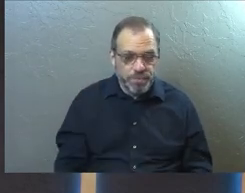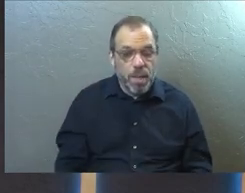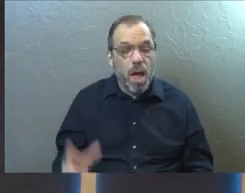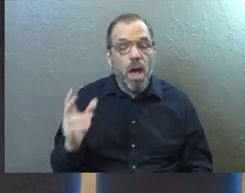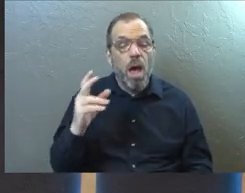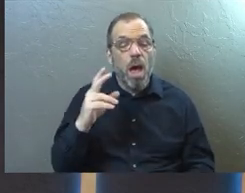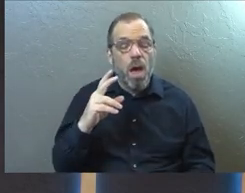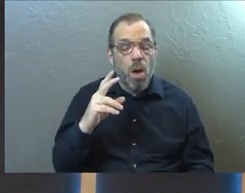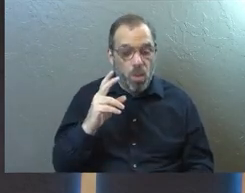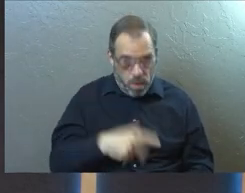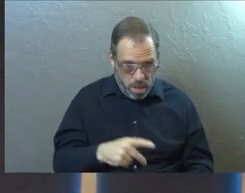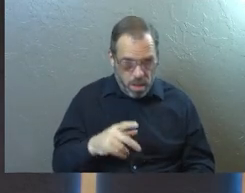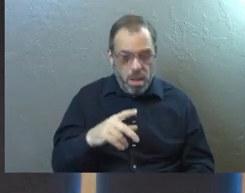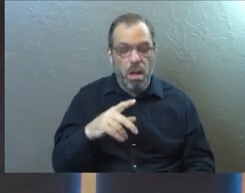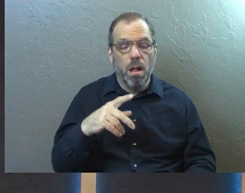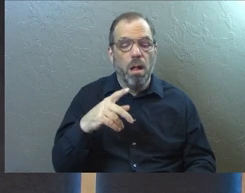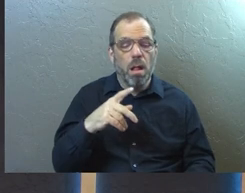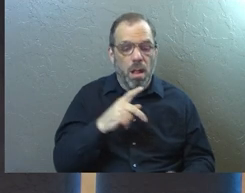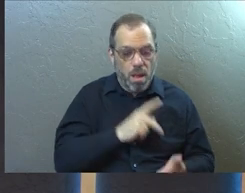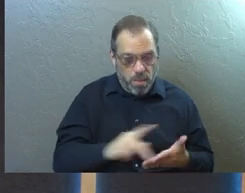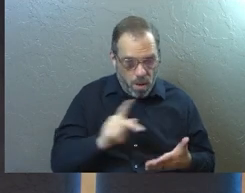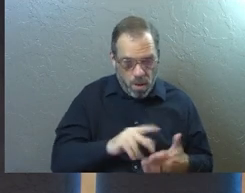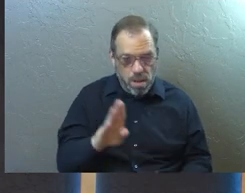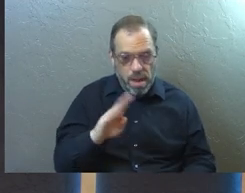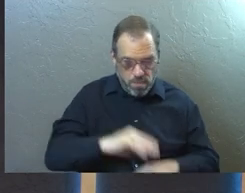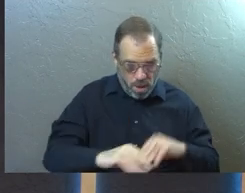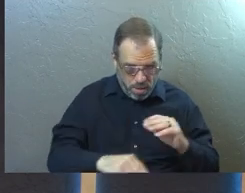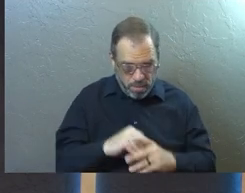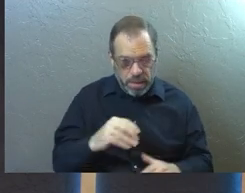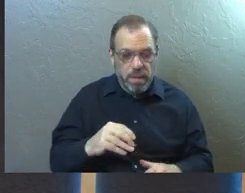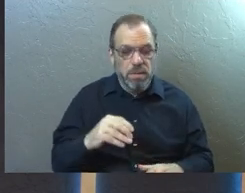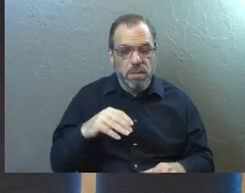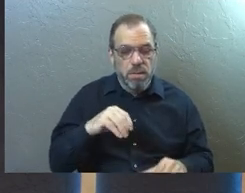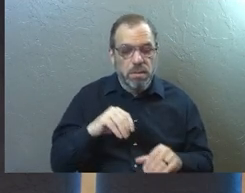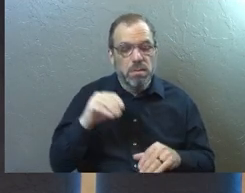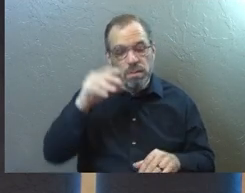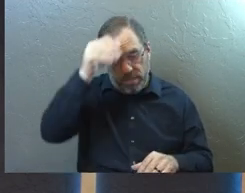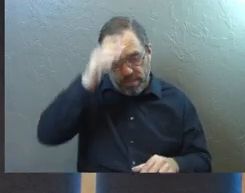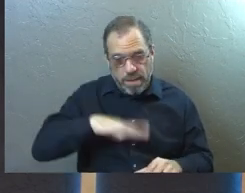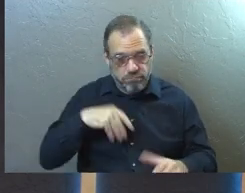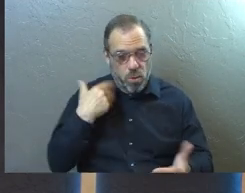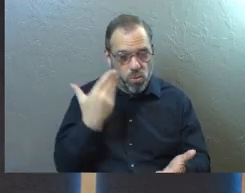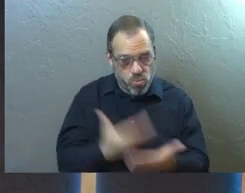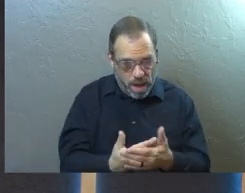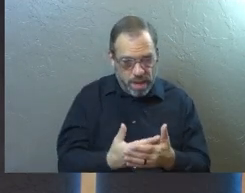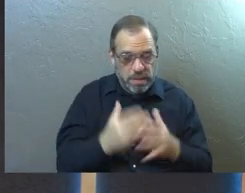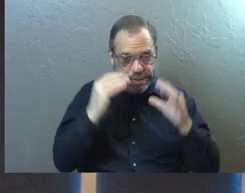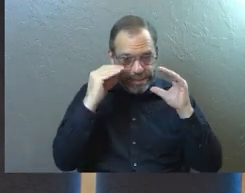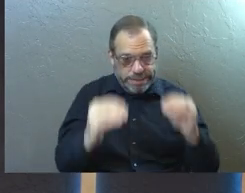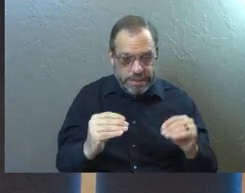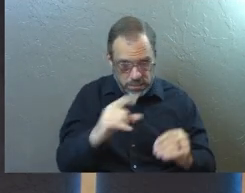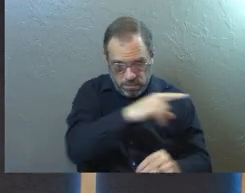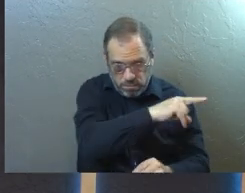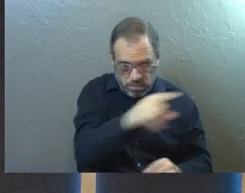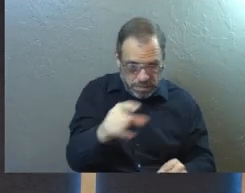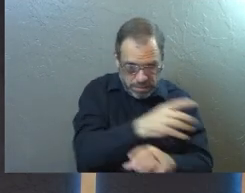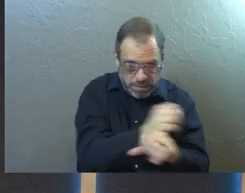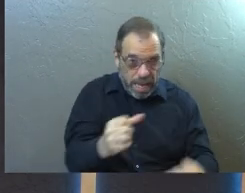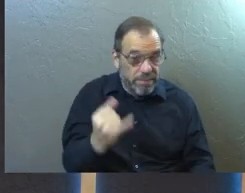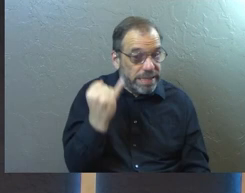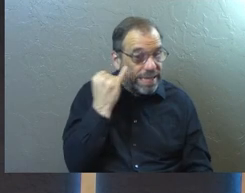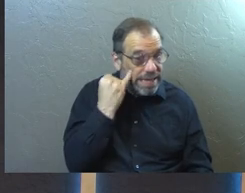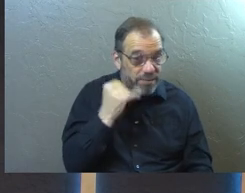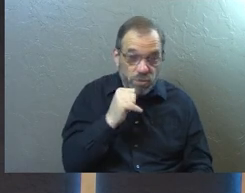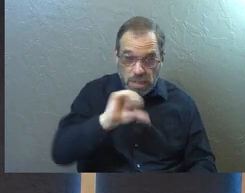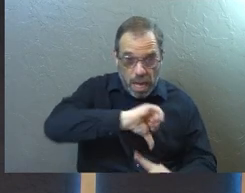While Paul and Barnabas were at Antioch of Syria, some men from Judea arrived and began to teach the believers, unless